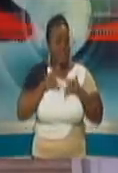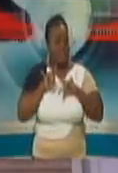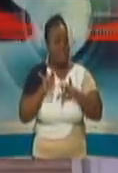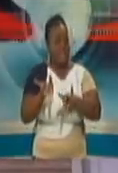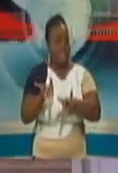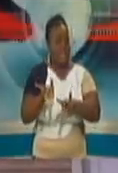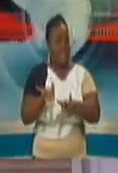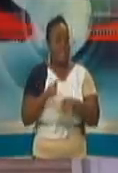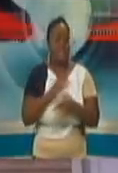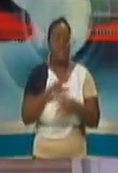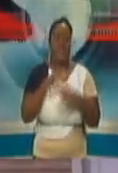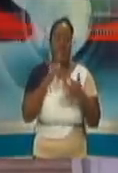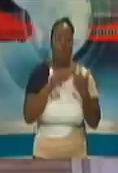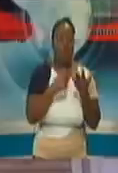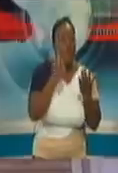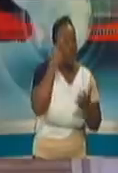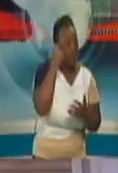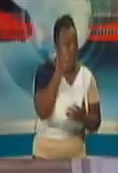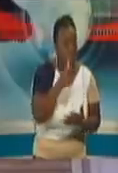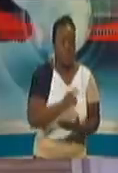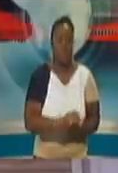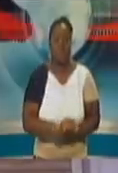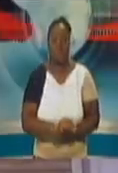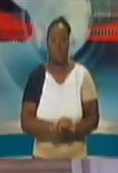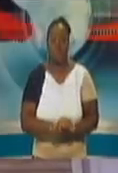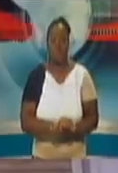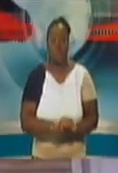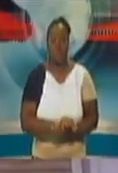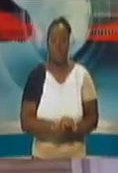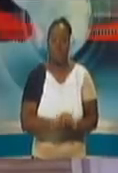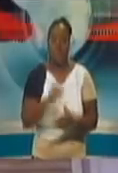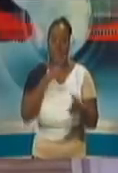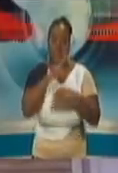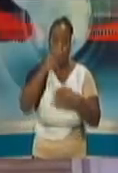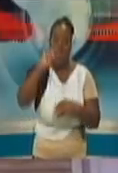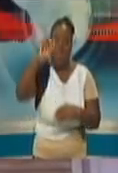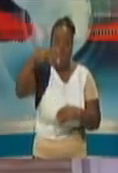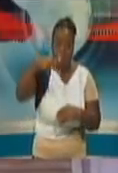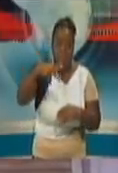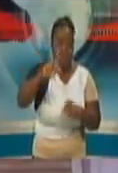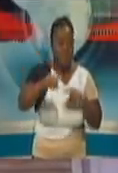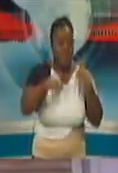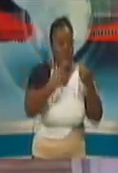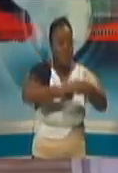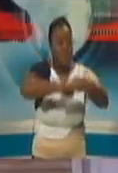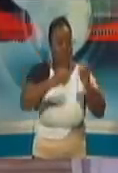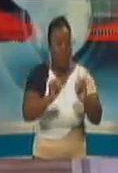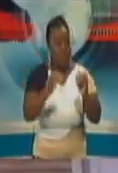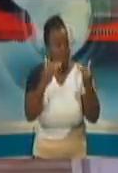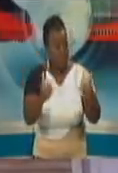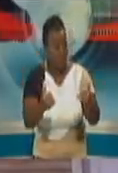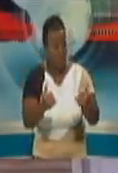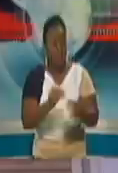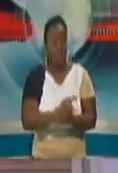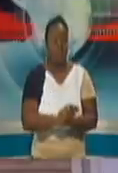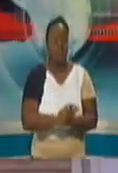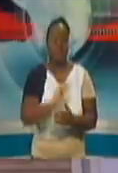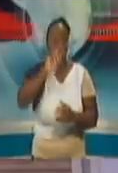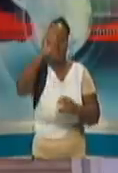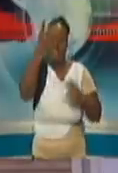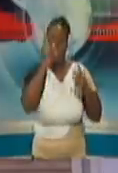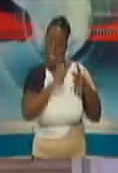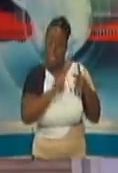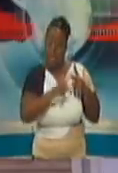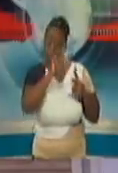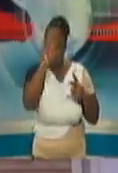I just wanted to get your feedback on that position and feedback on MPs being available at this time and their role. And the second question is, we have